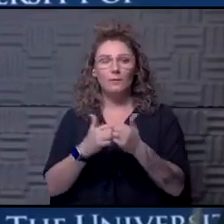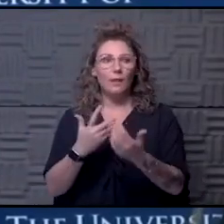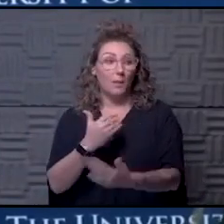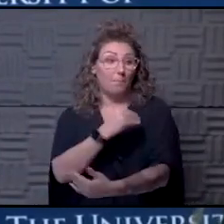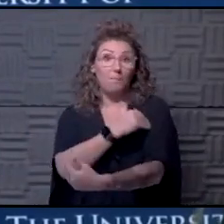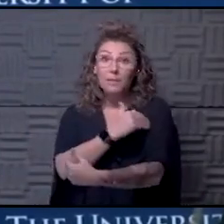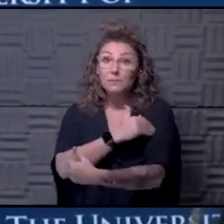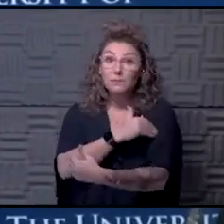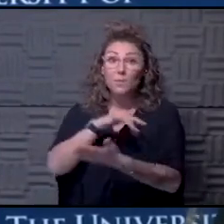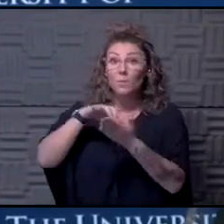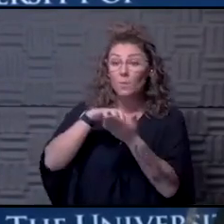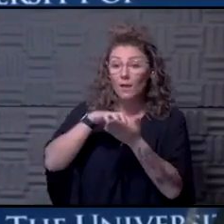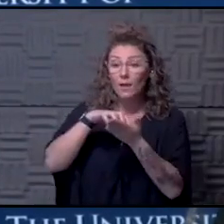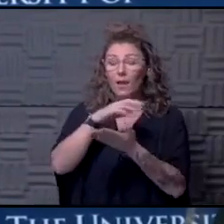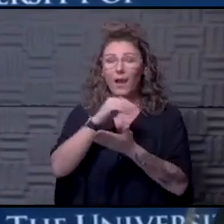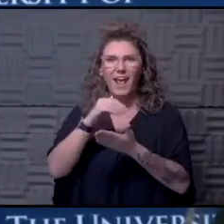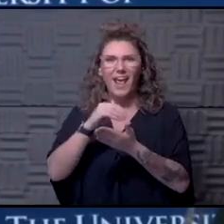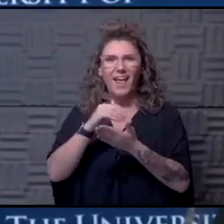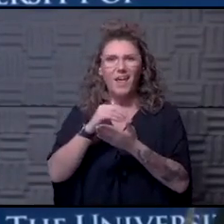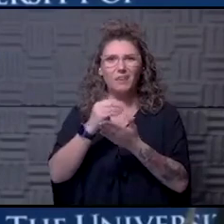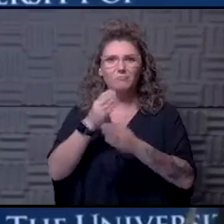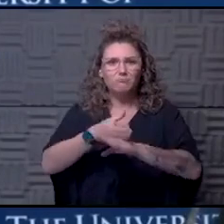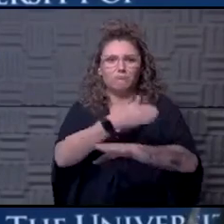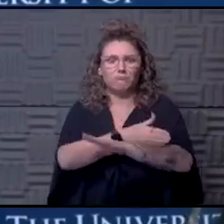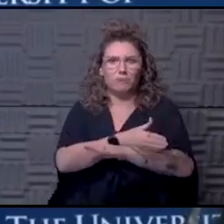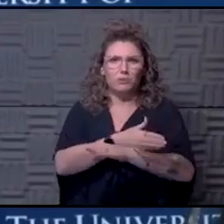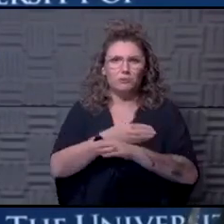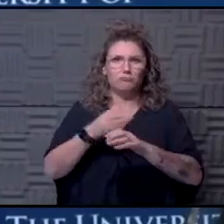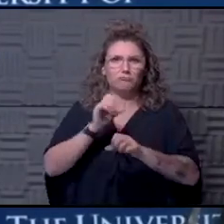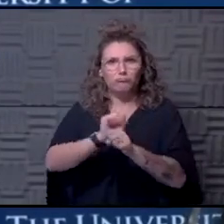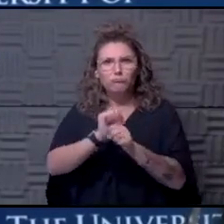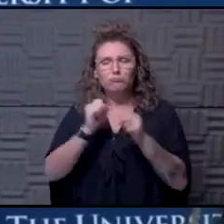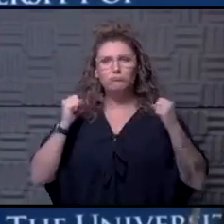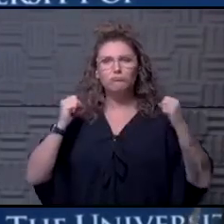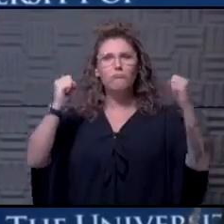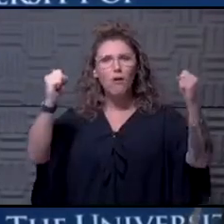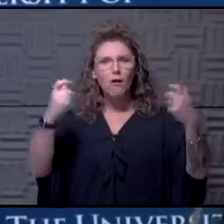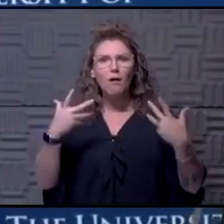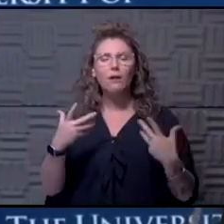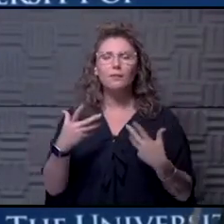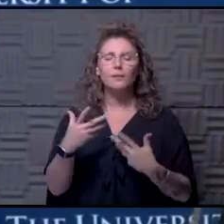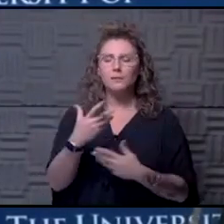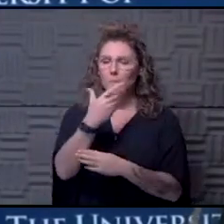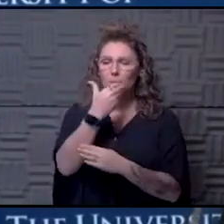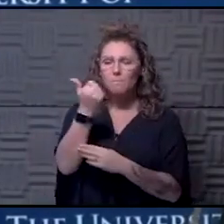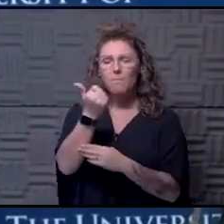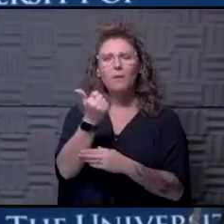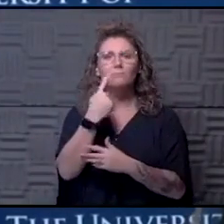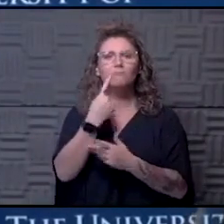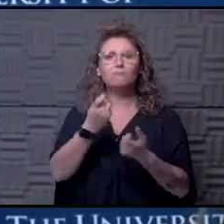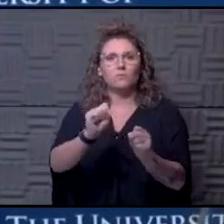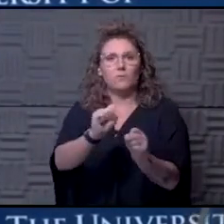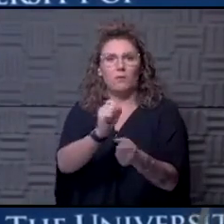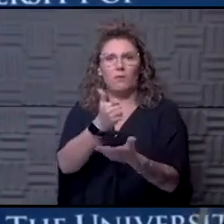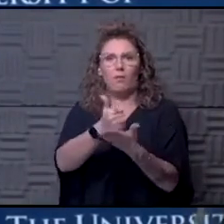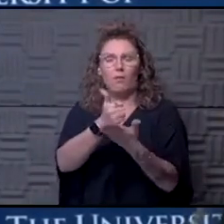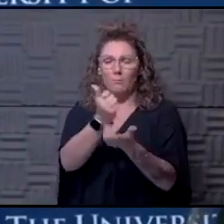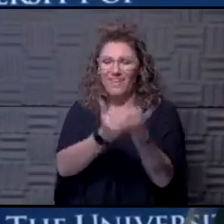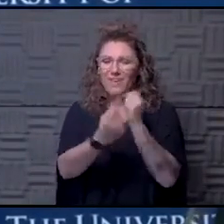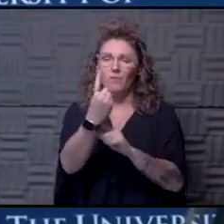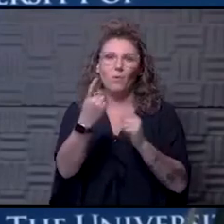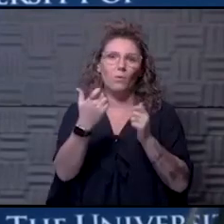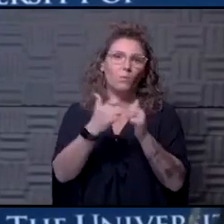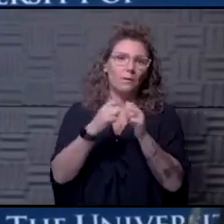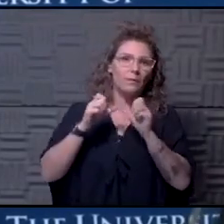and deconditioning. Um, and so the best say, I would say we are trying to help everybody with persistent symptoms,